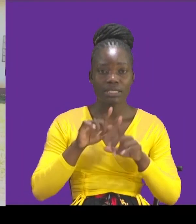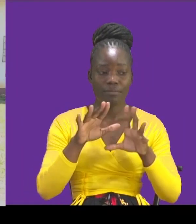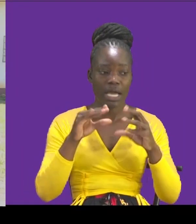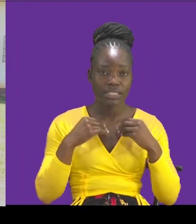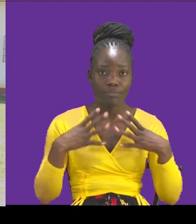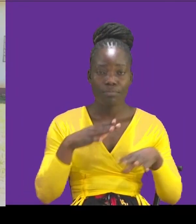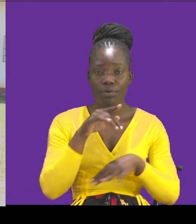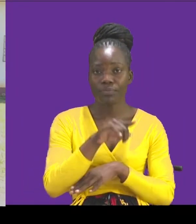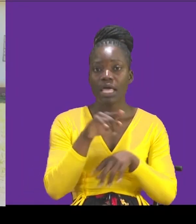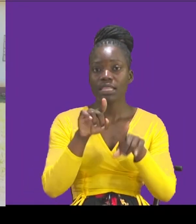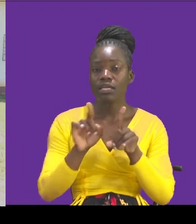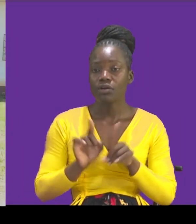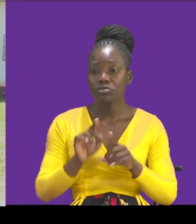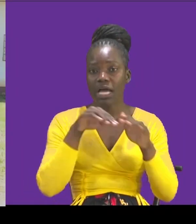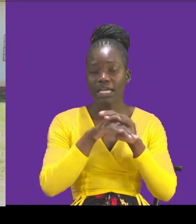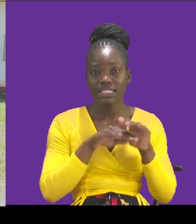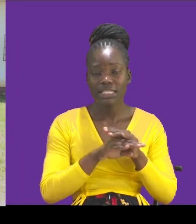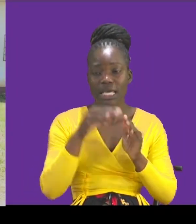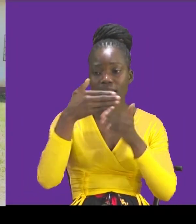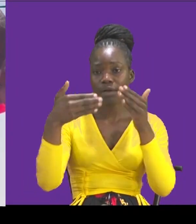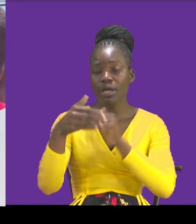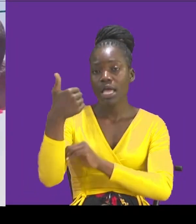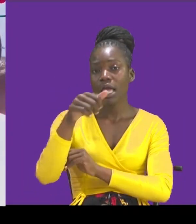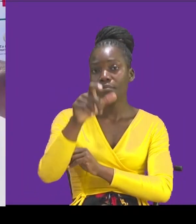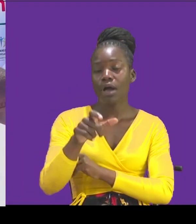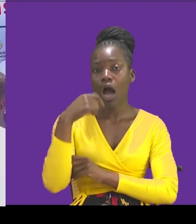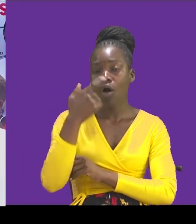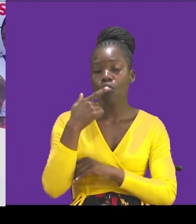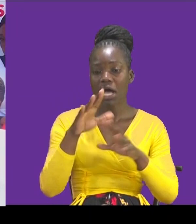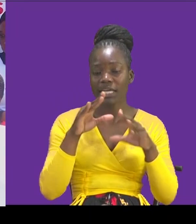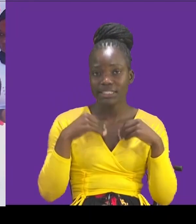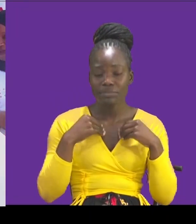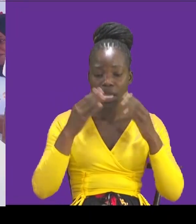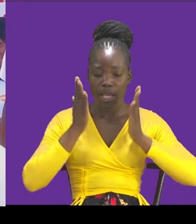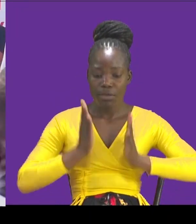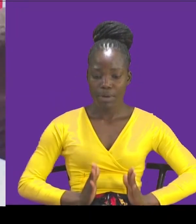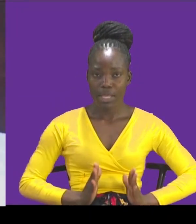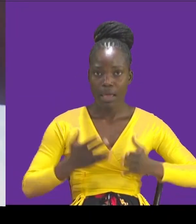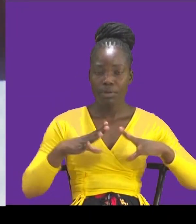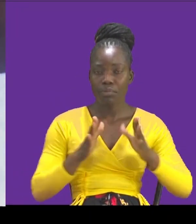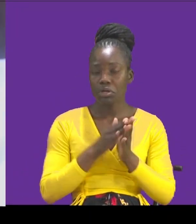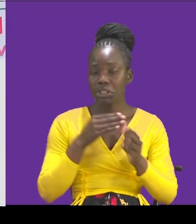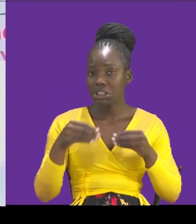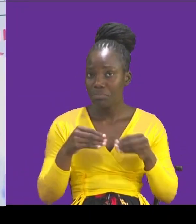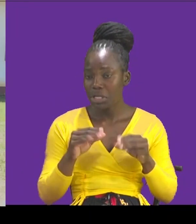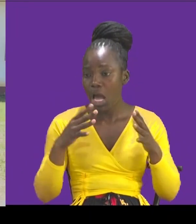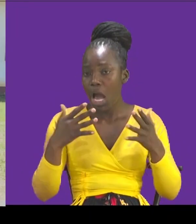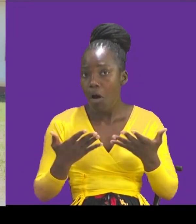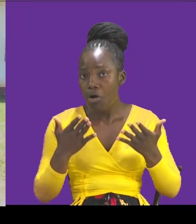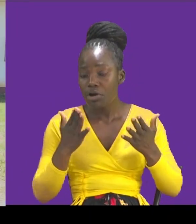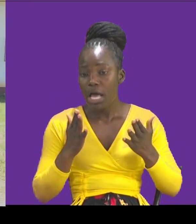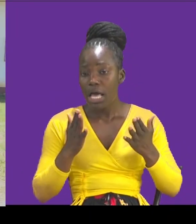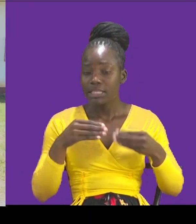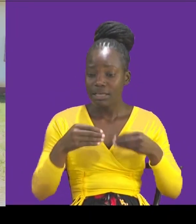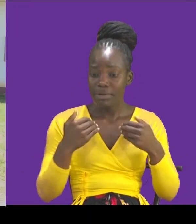people that they also need to access their buildings. Anyone who embraces humanity, be it people with disability or not, then